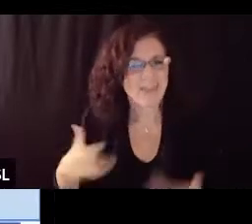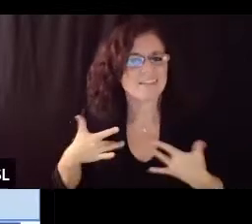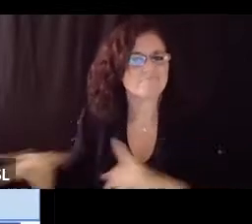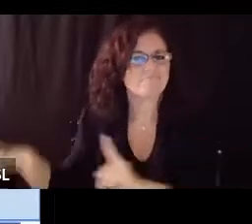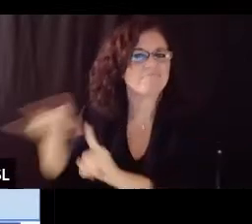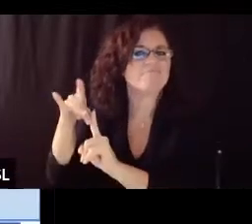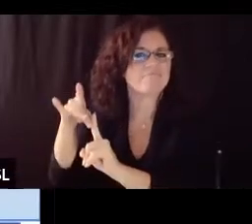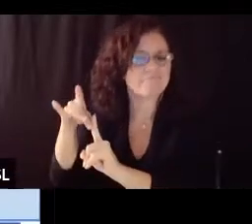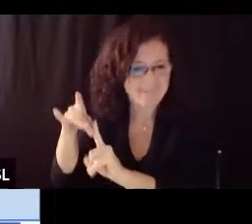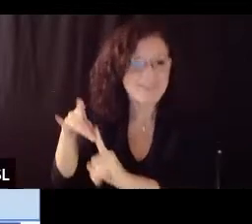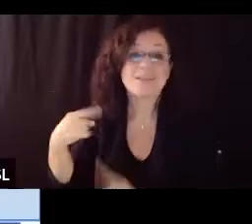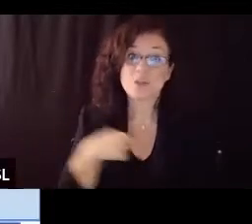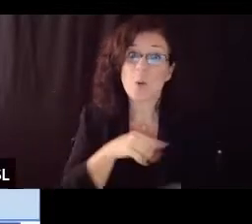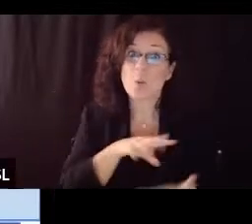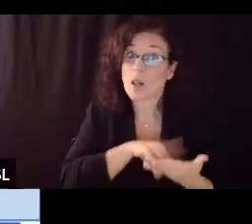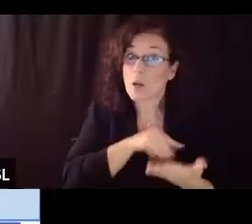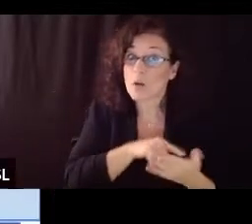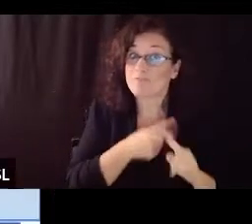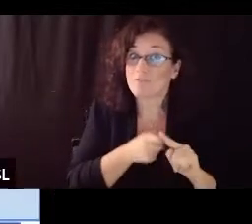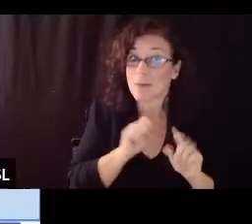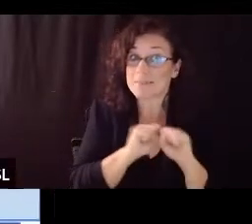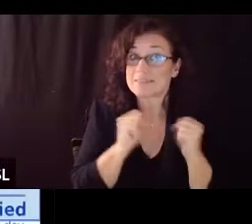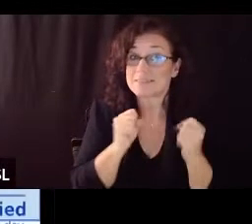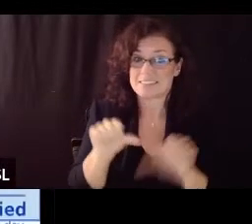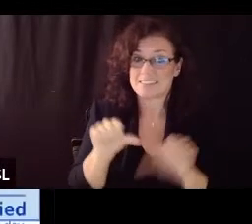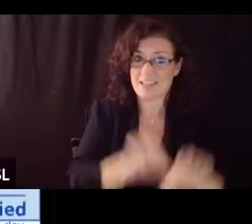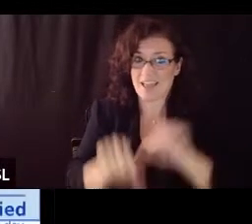what works next slide please